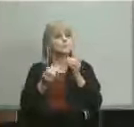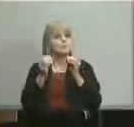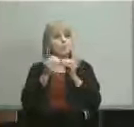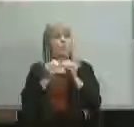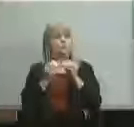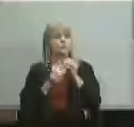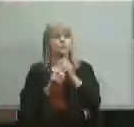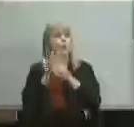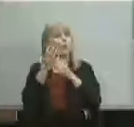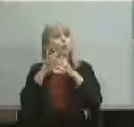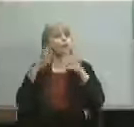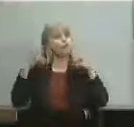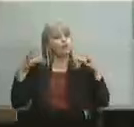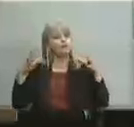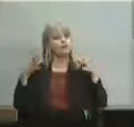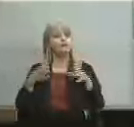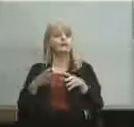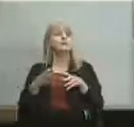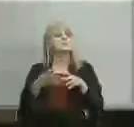okay thank you are there questions